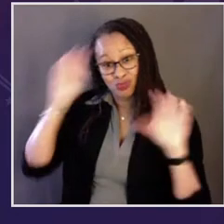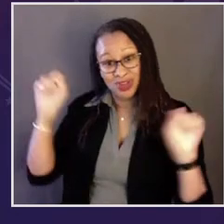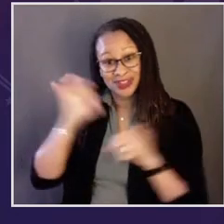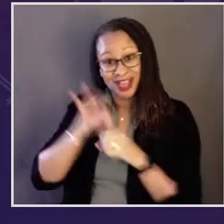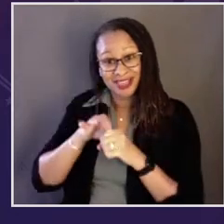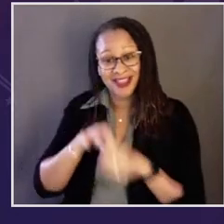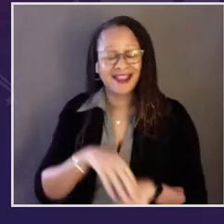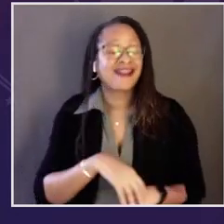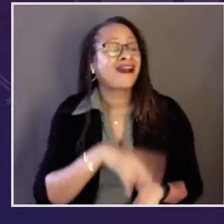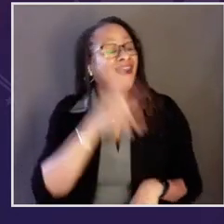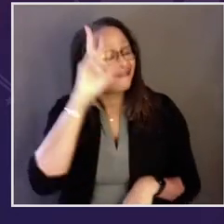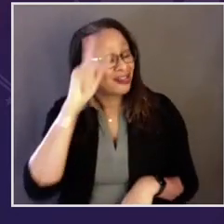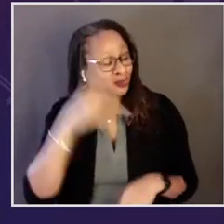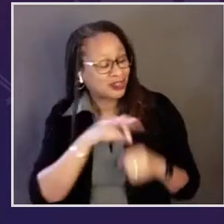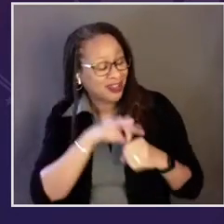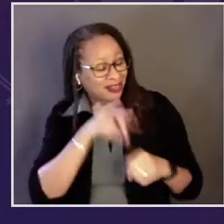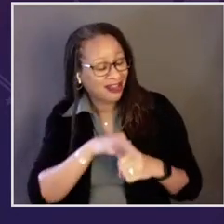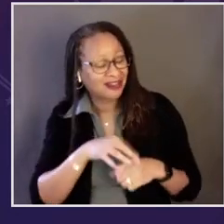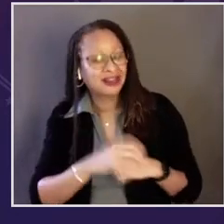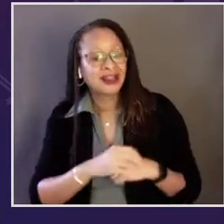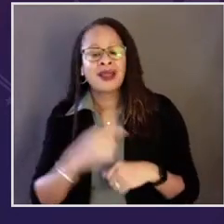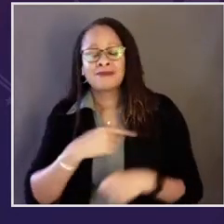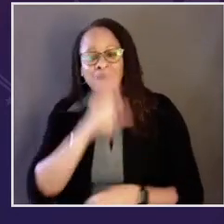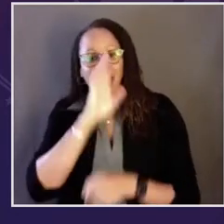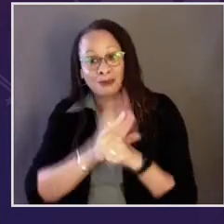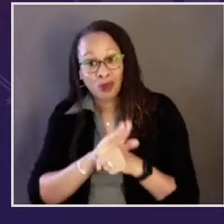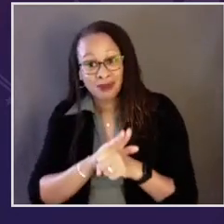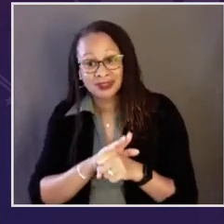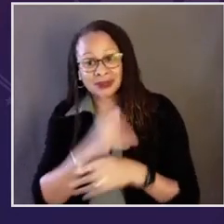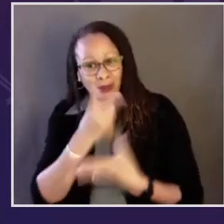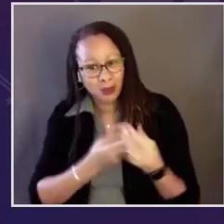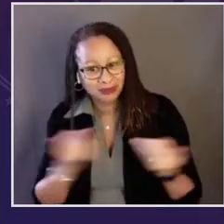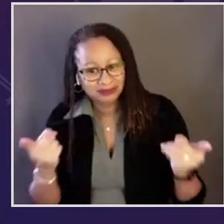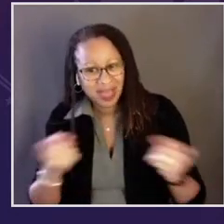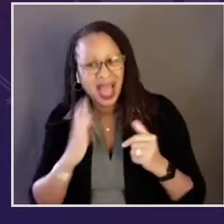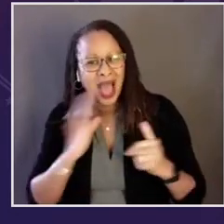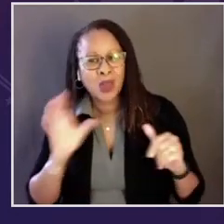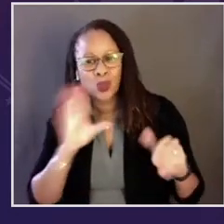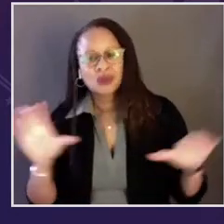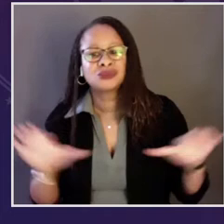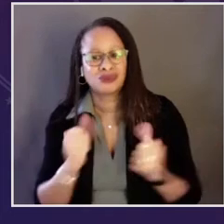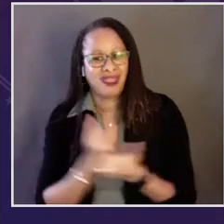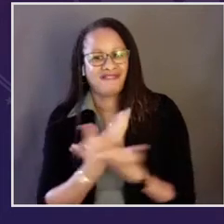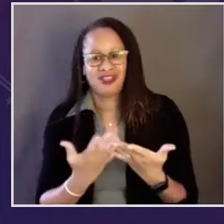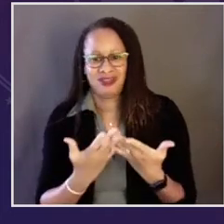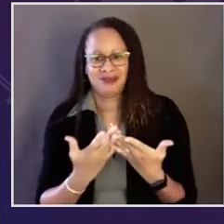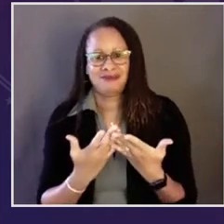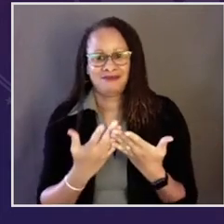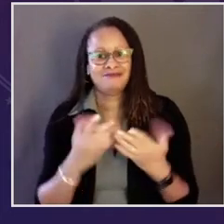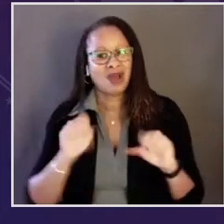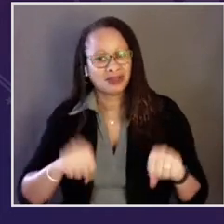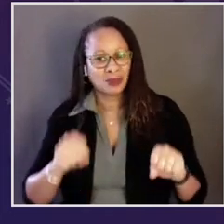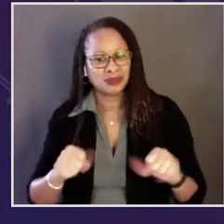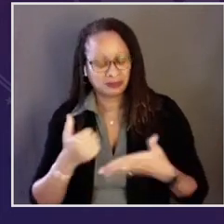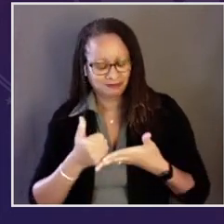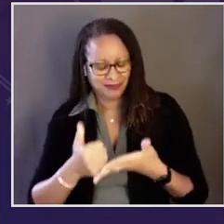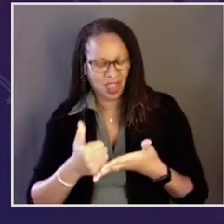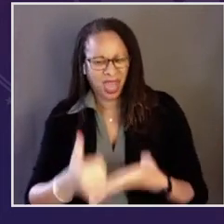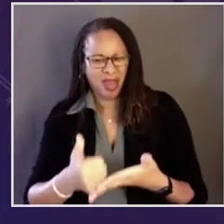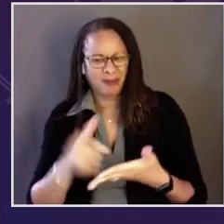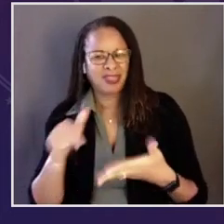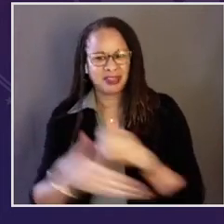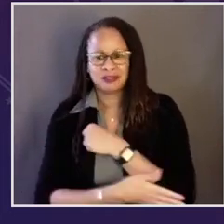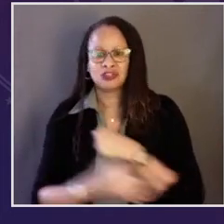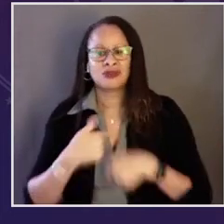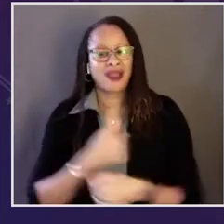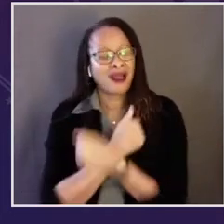all of us. So, Mr. President-elect, Madam Vice President-elect, I promise you, I